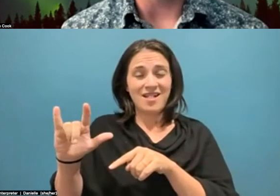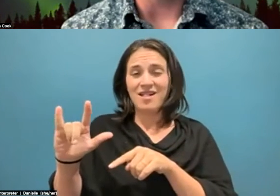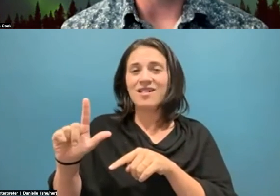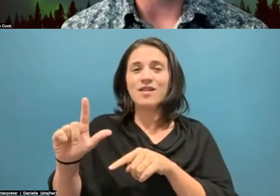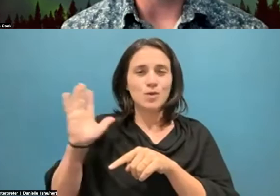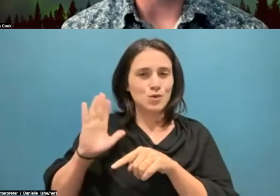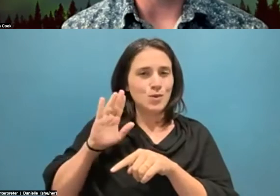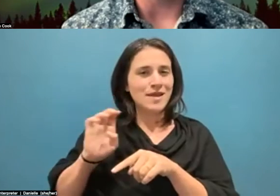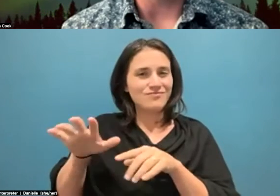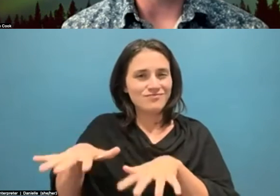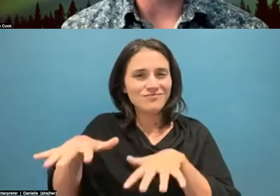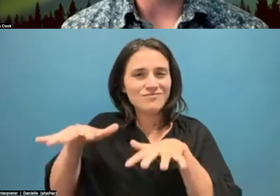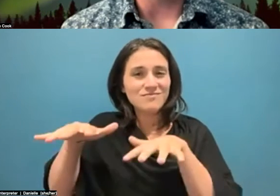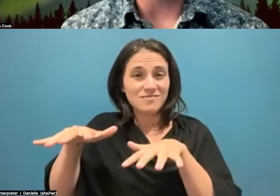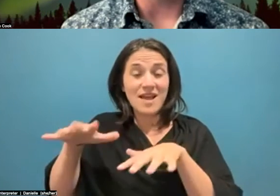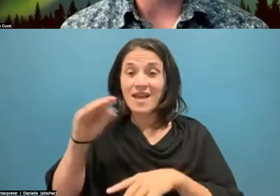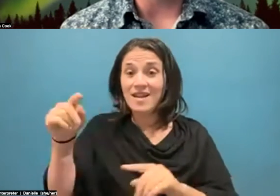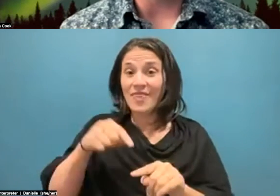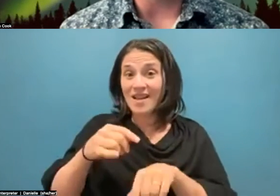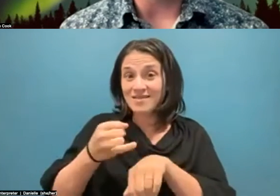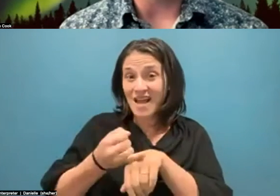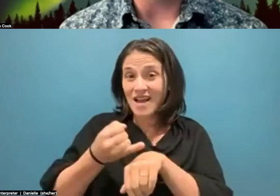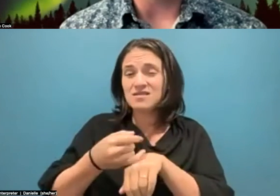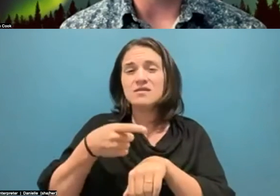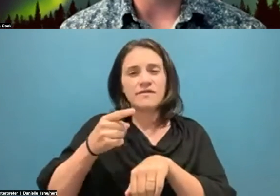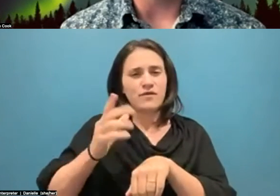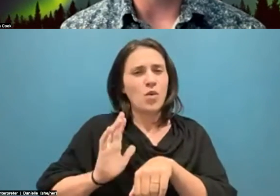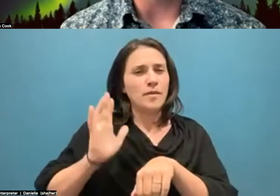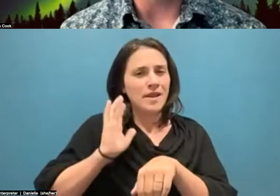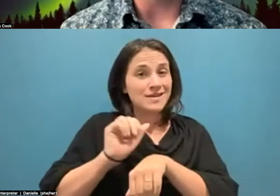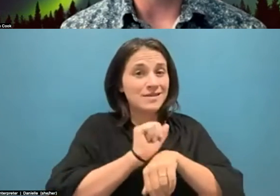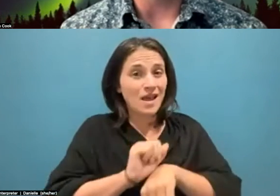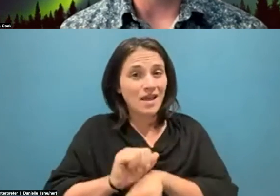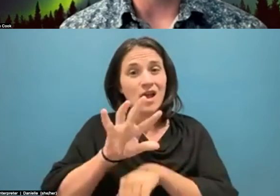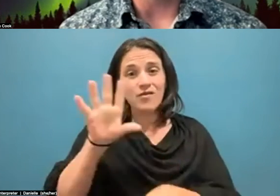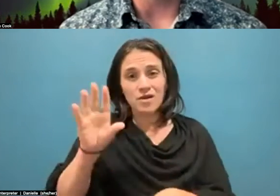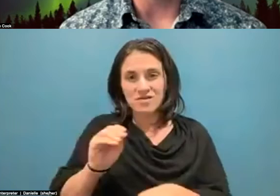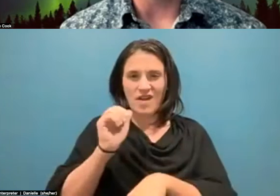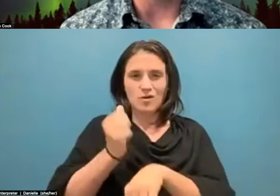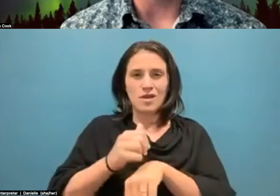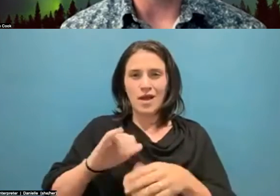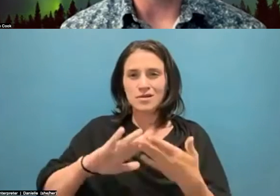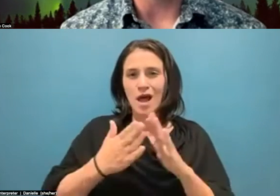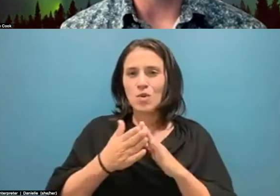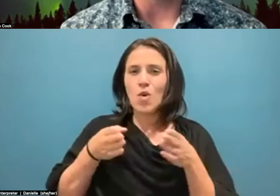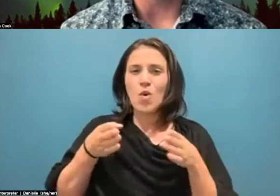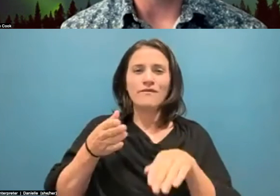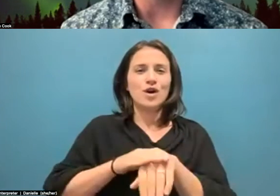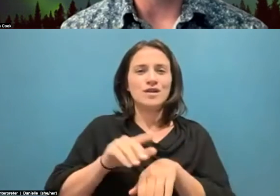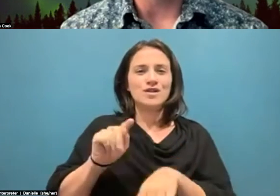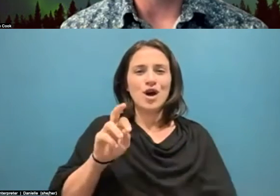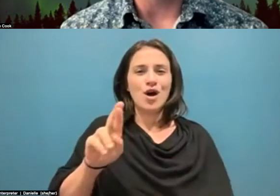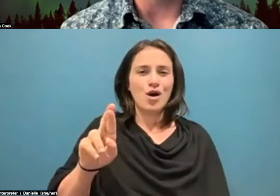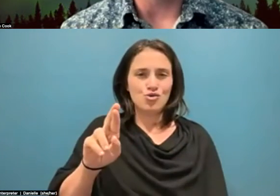where formerly enslaved Africans founded the town at the edge of the Tar River. Scientists say that if we continue to burn fossil